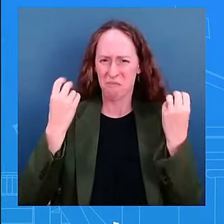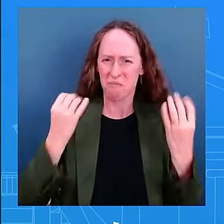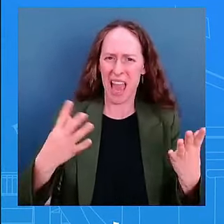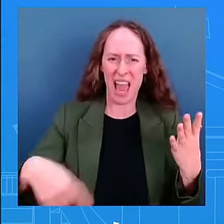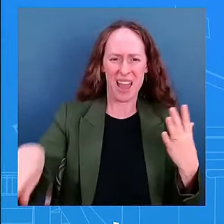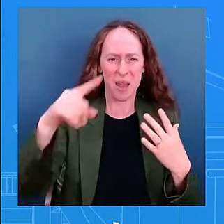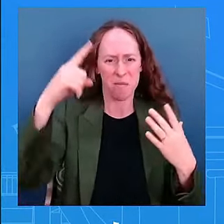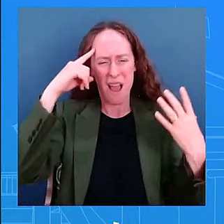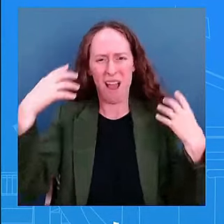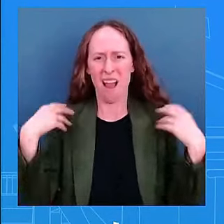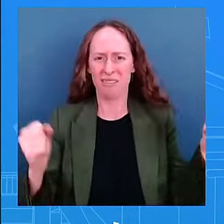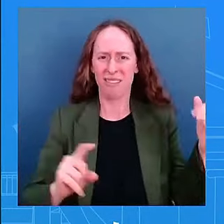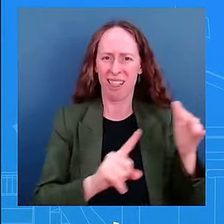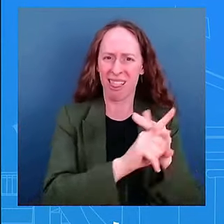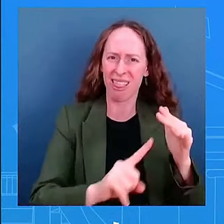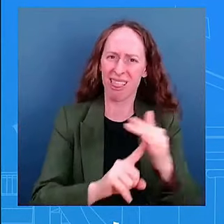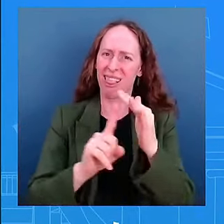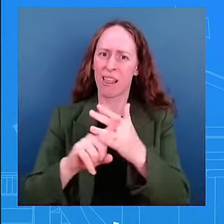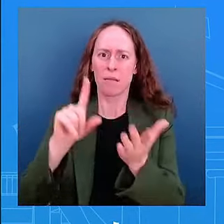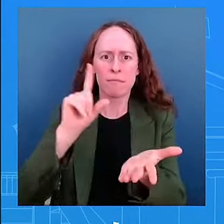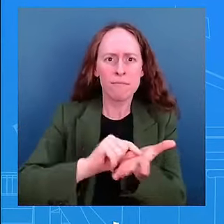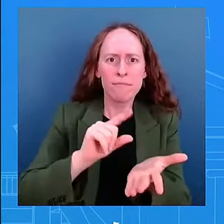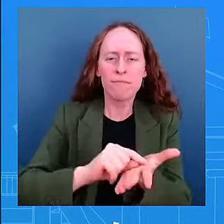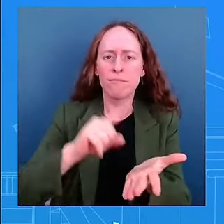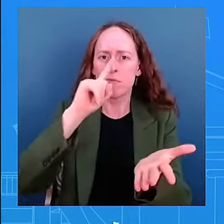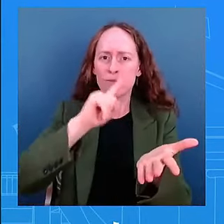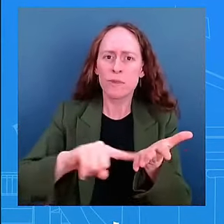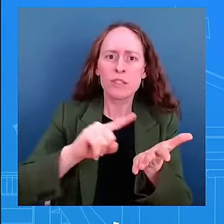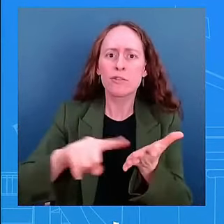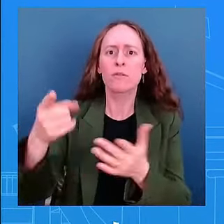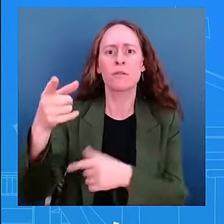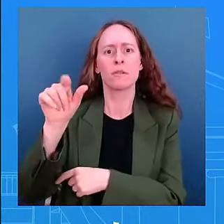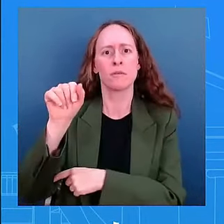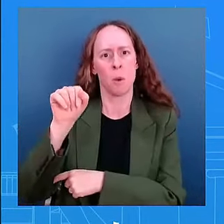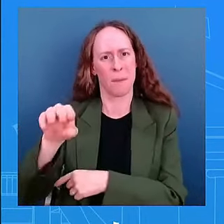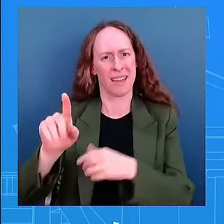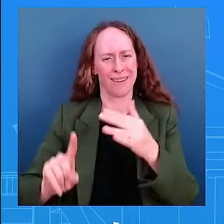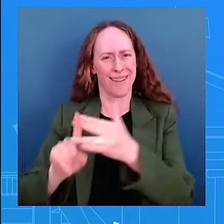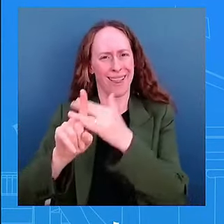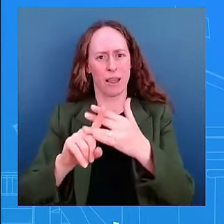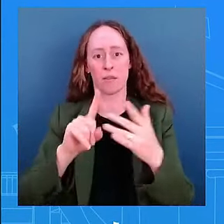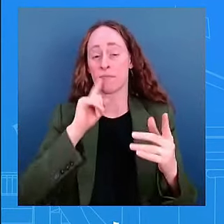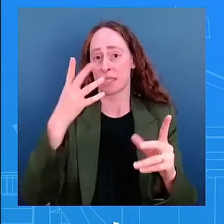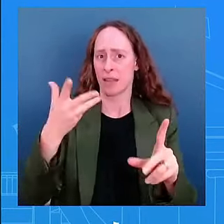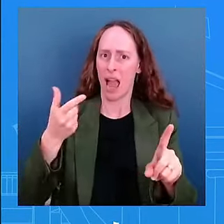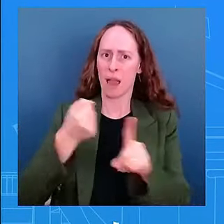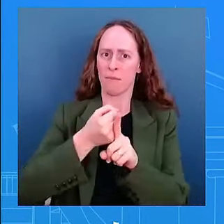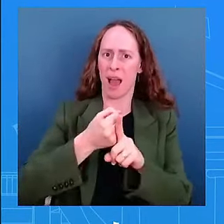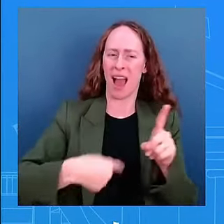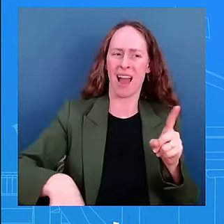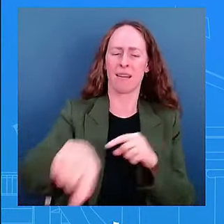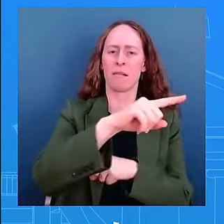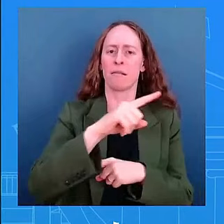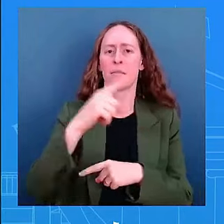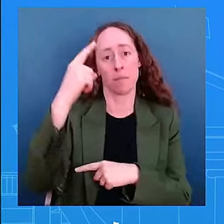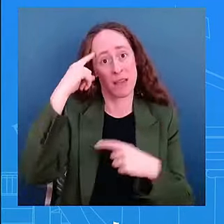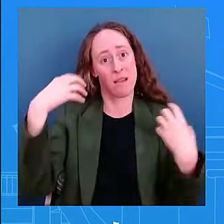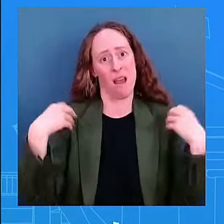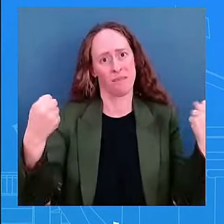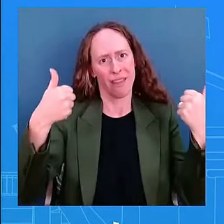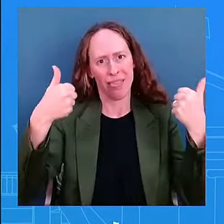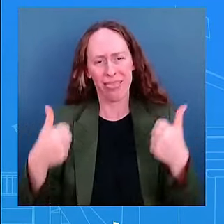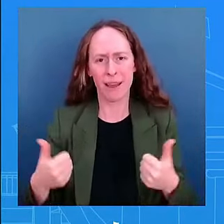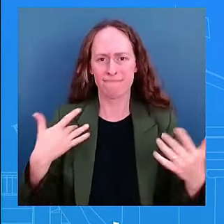platforms have contributed to it as the president said today in his statement our children are subjected to a wild